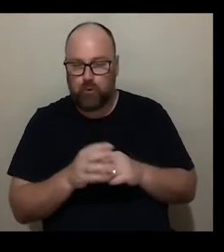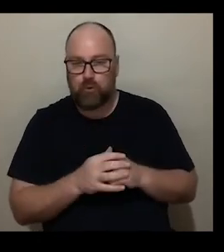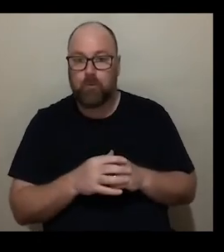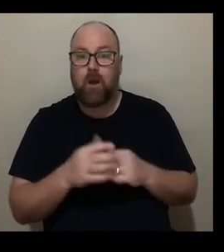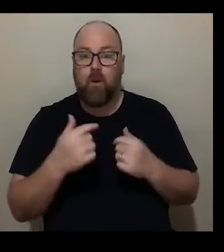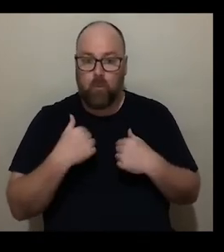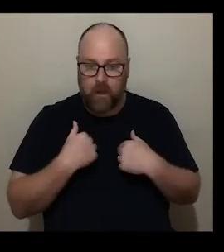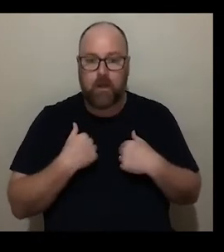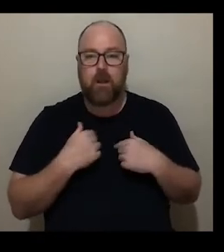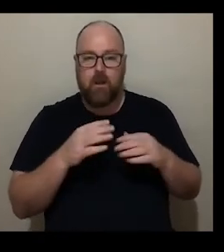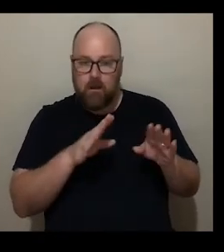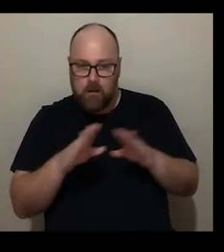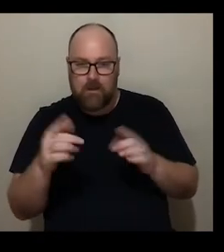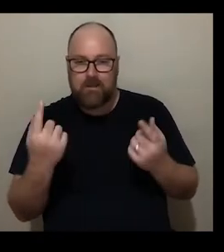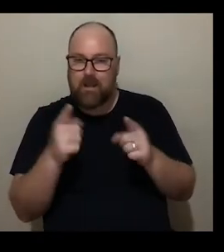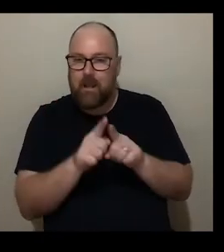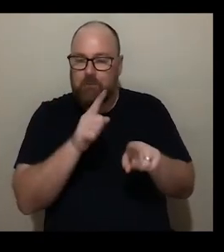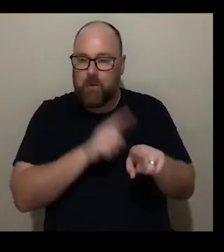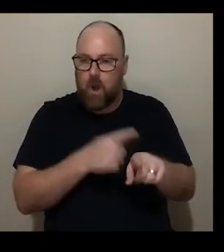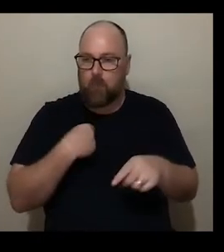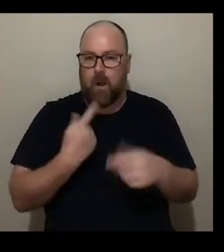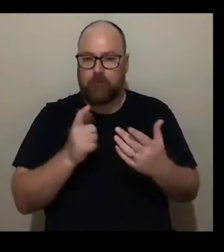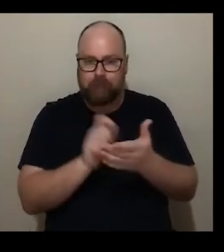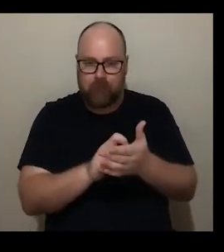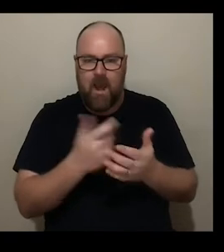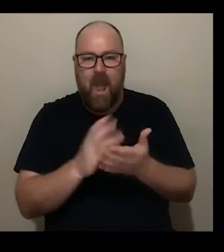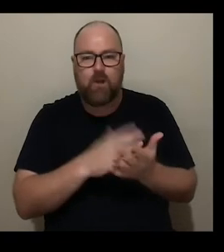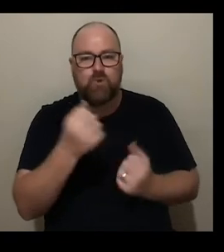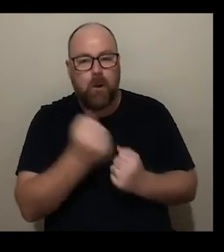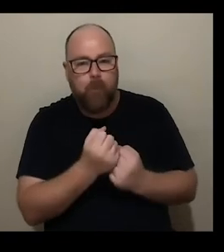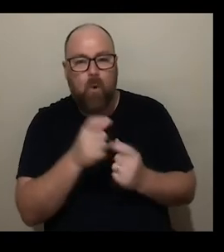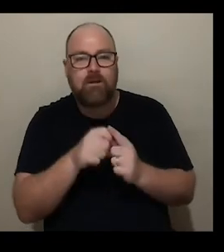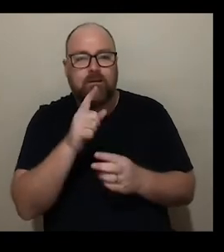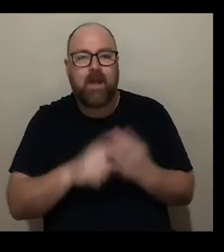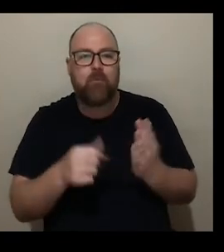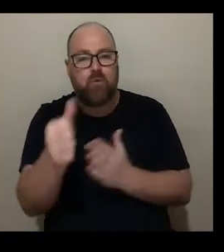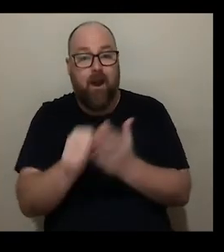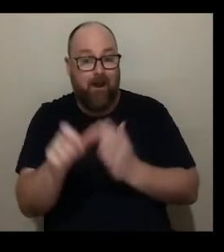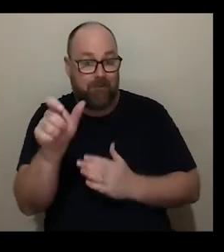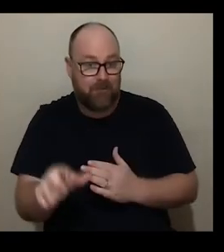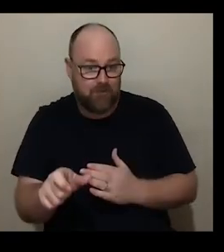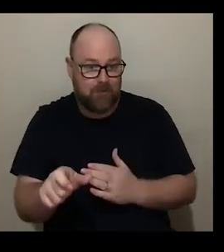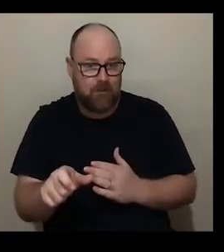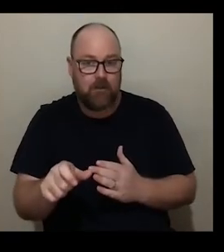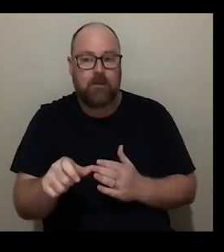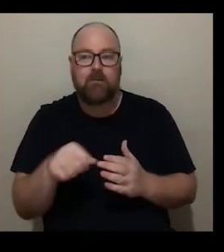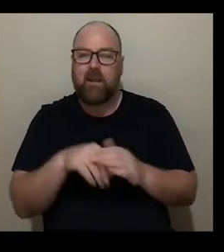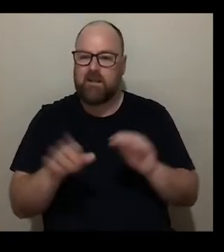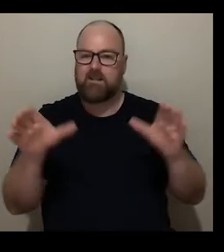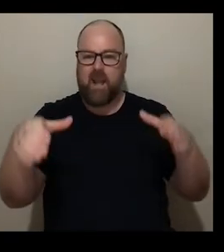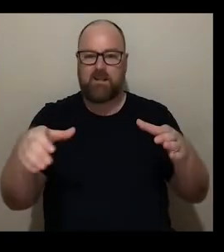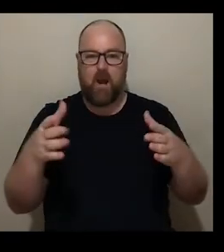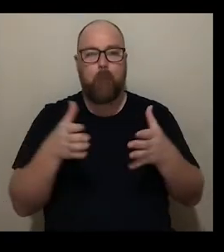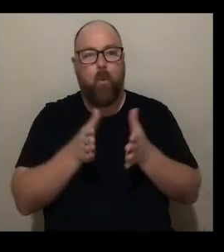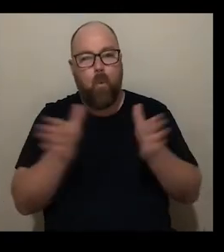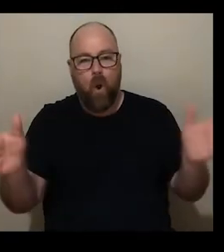commissioning which is very much the core of what we do how can we support disabled artists and the disabled arts sector in a wider way